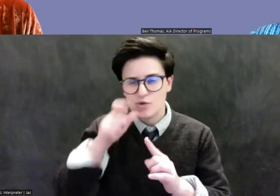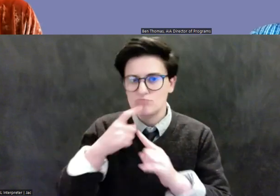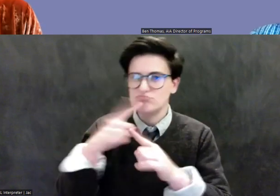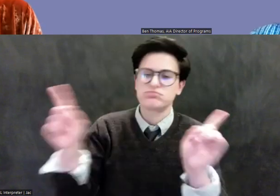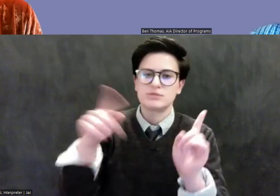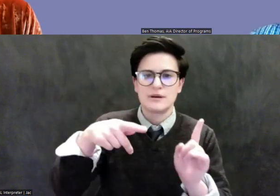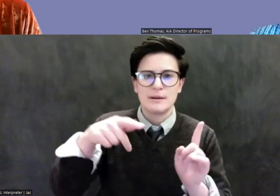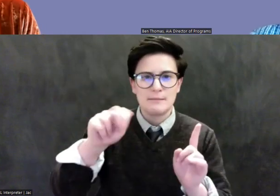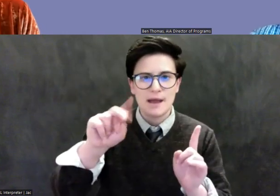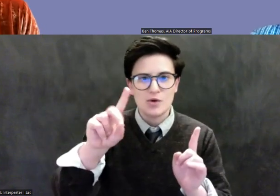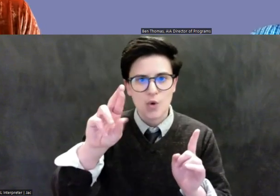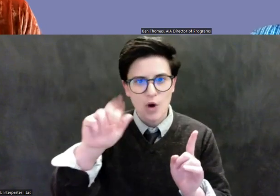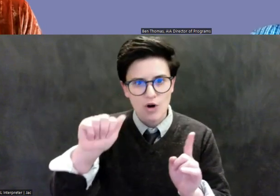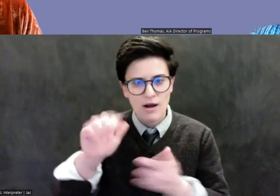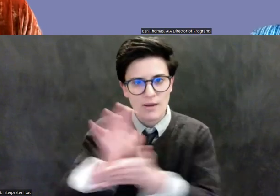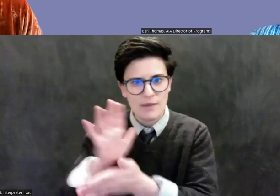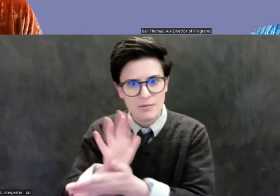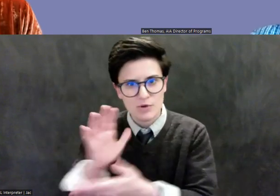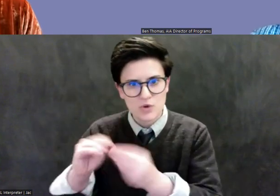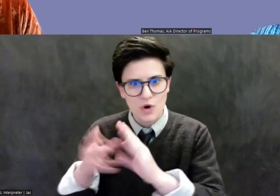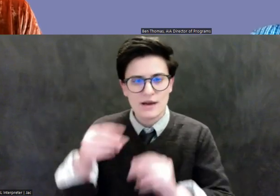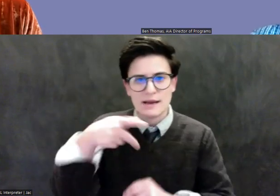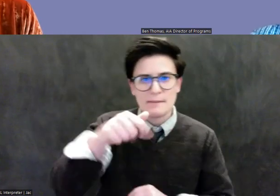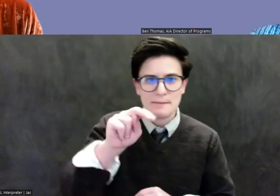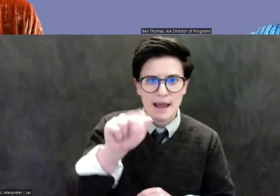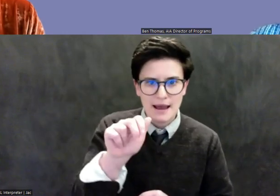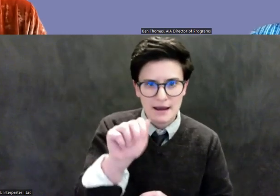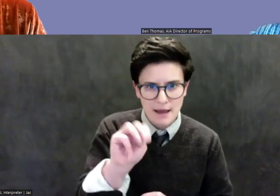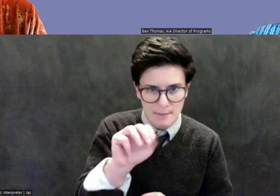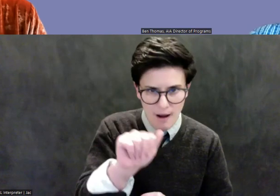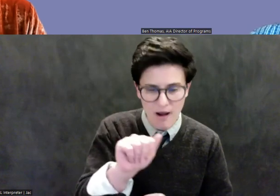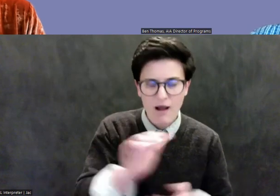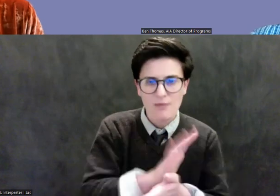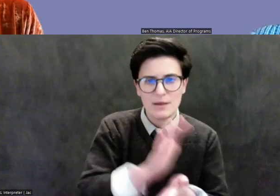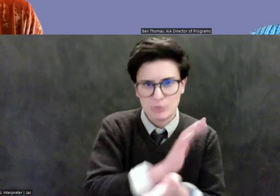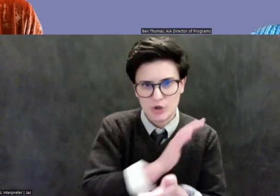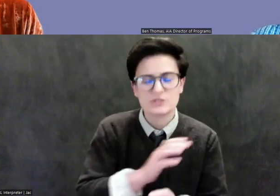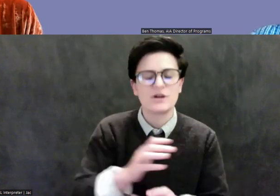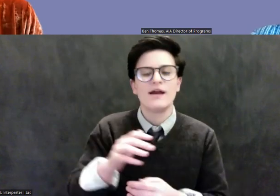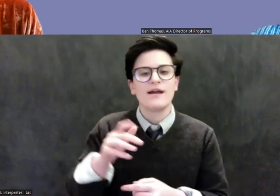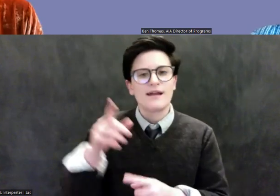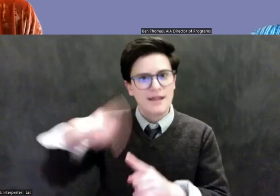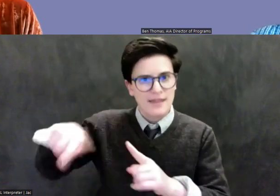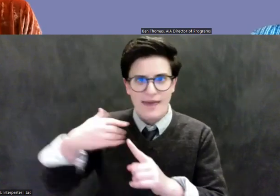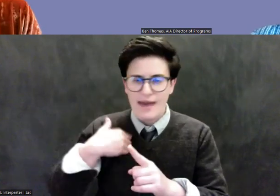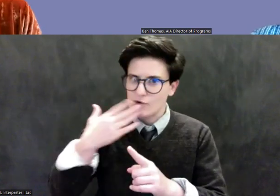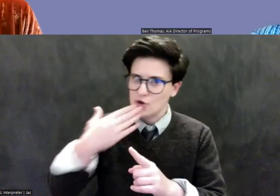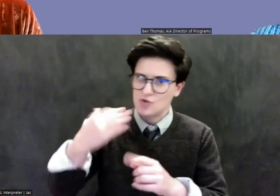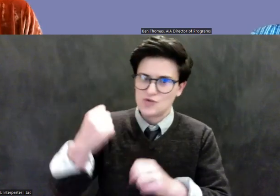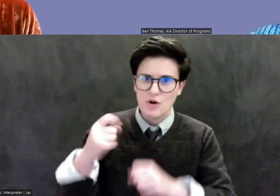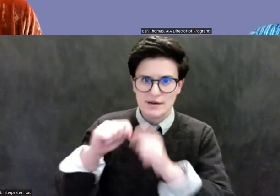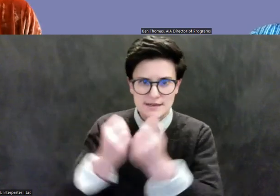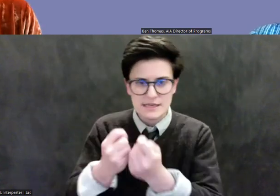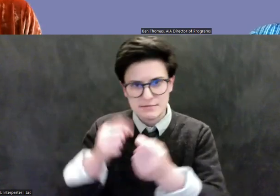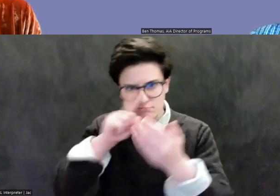the Panama paper story before this. And they have a dedicated team that is really looking at corruption and the art world. And